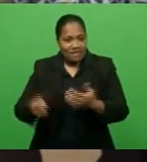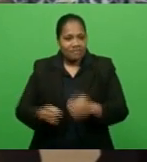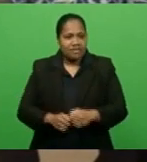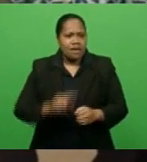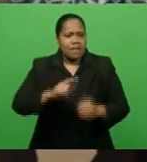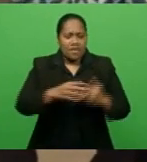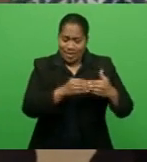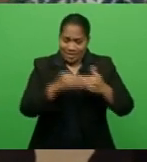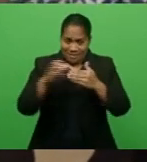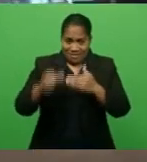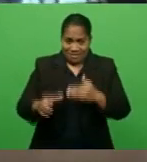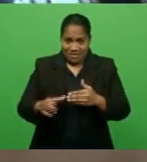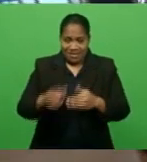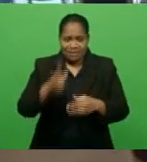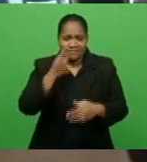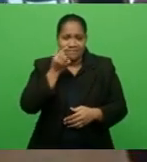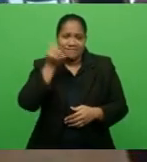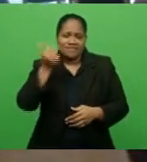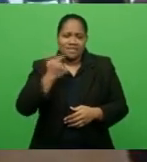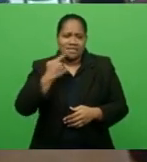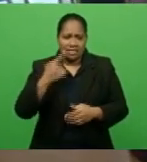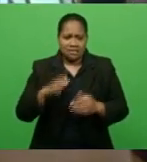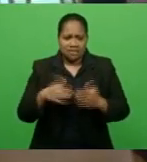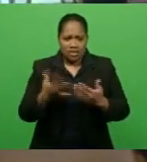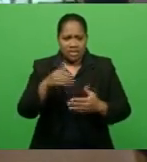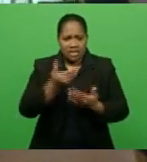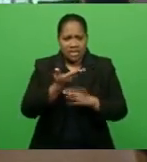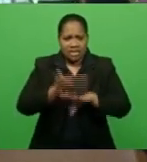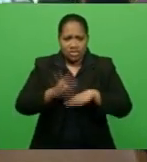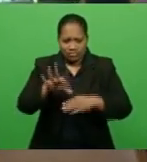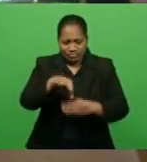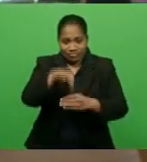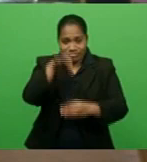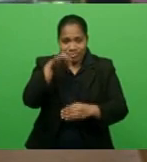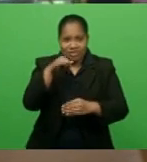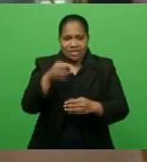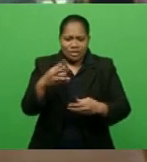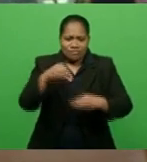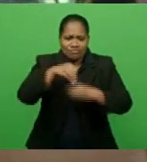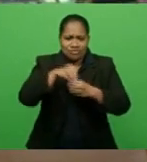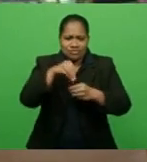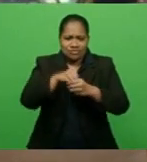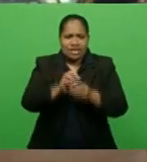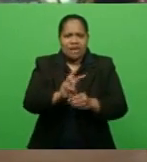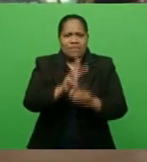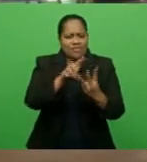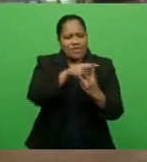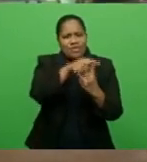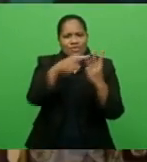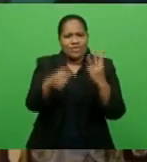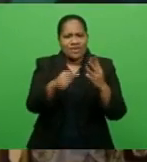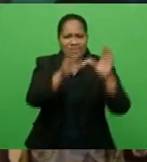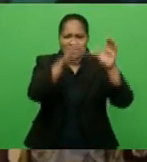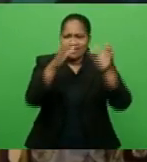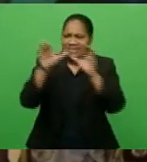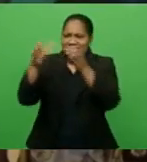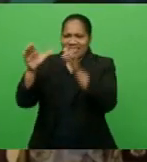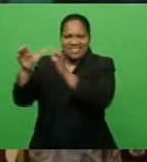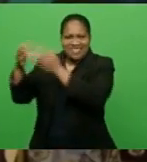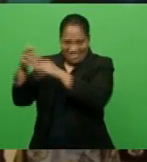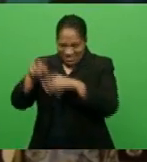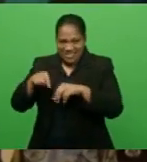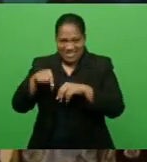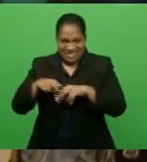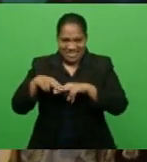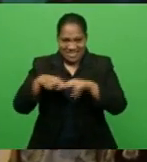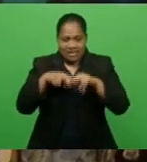Rumpuga, says the new appointments are inclusive of the three confederacies, Kumbuna, Tawata and Burmasanga. He believes they